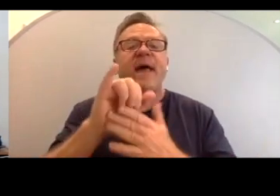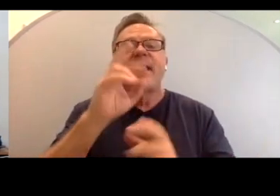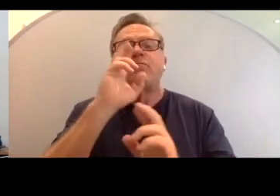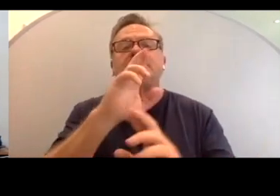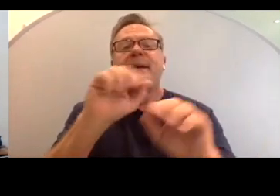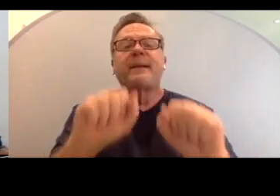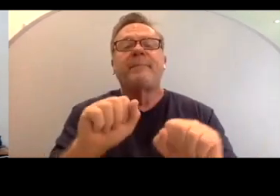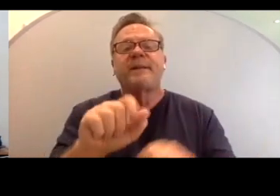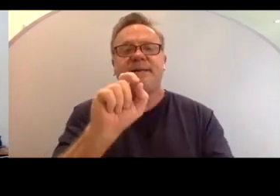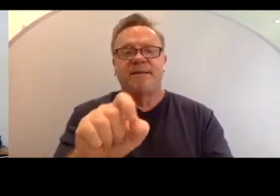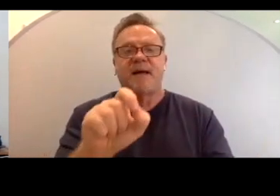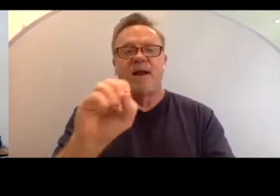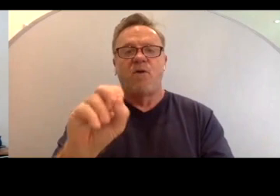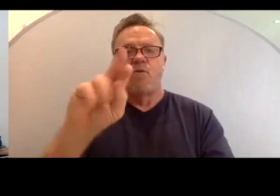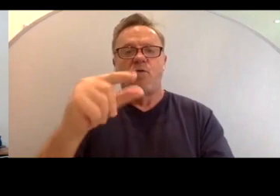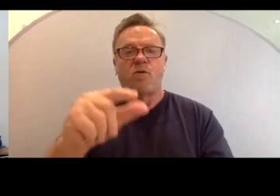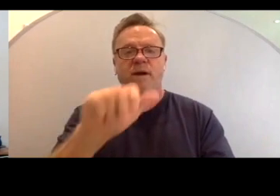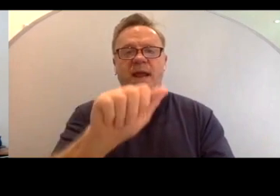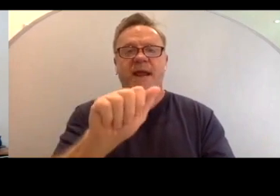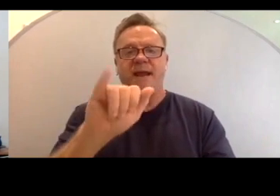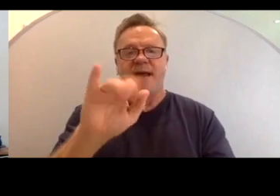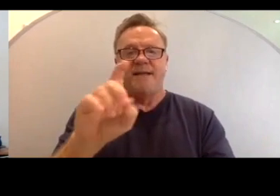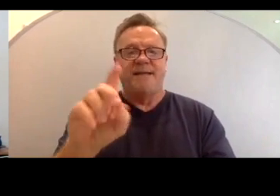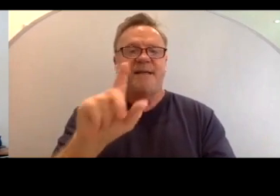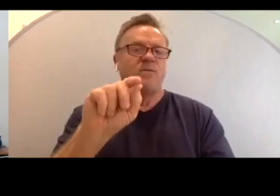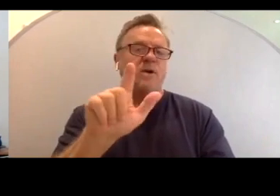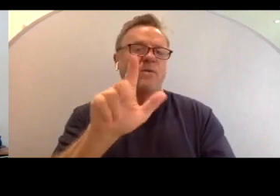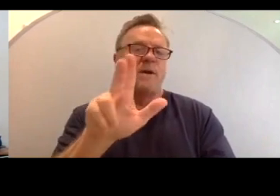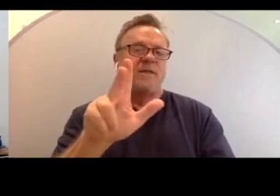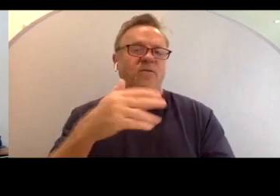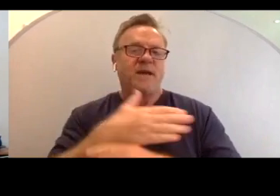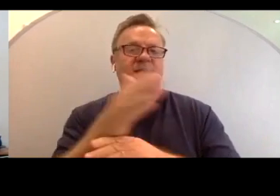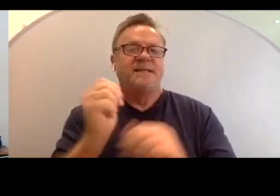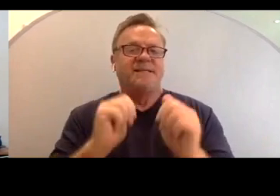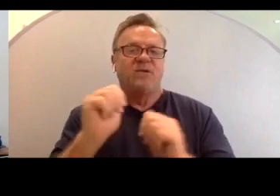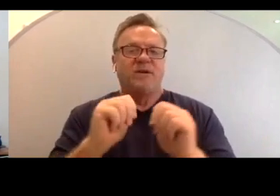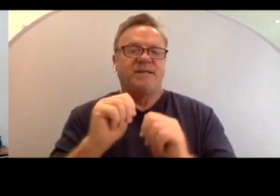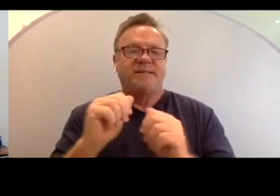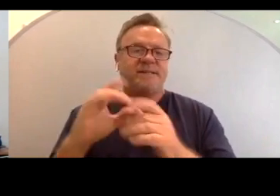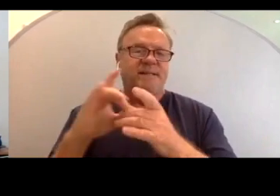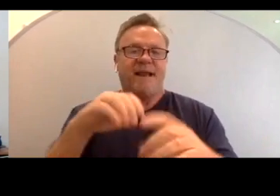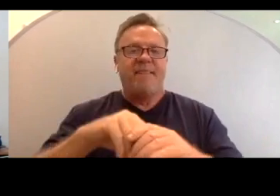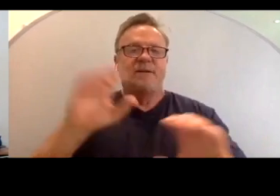.org, AAIDD 2023 series link in the chat box.